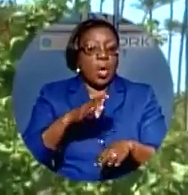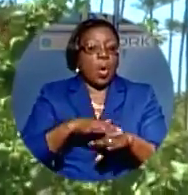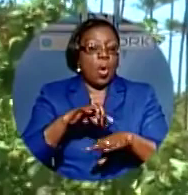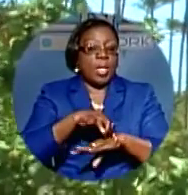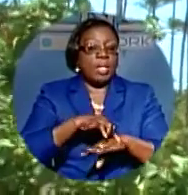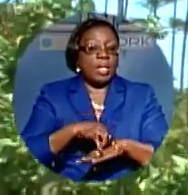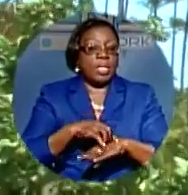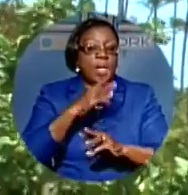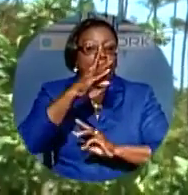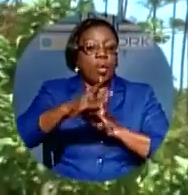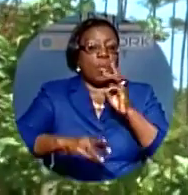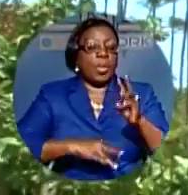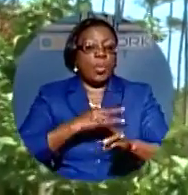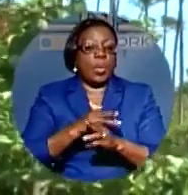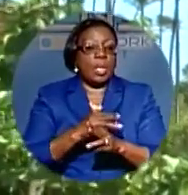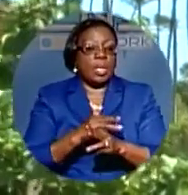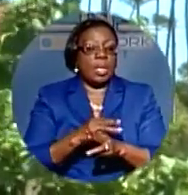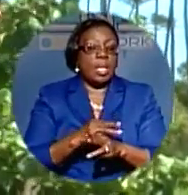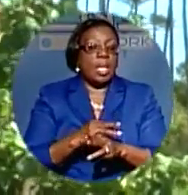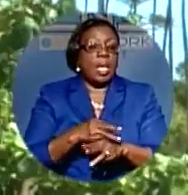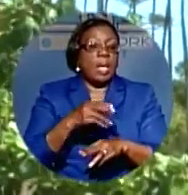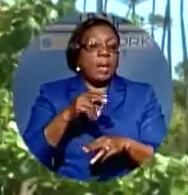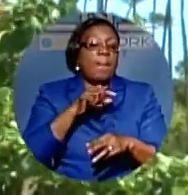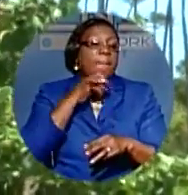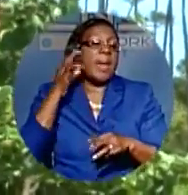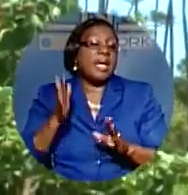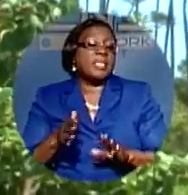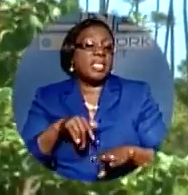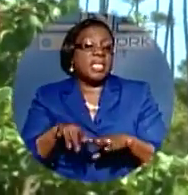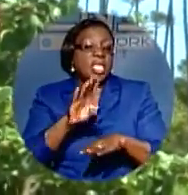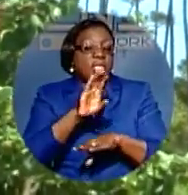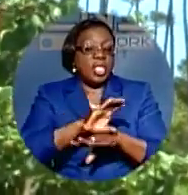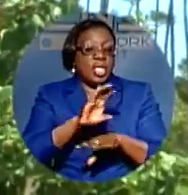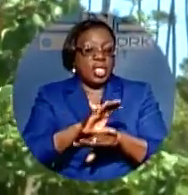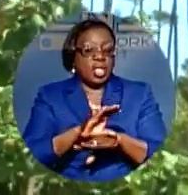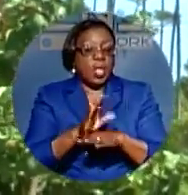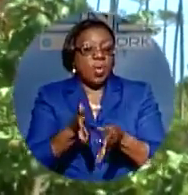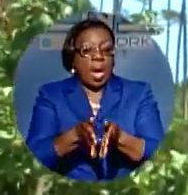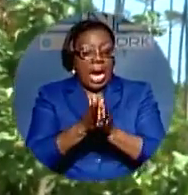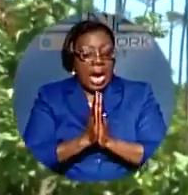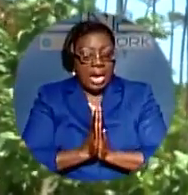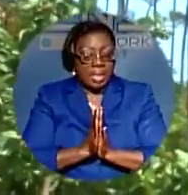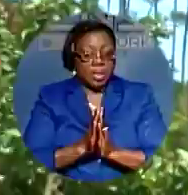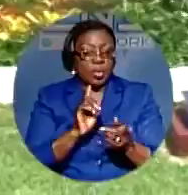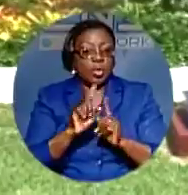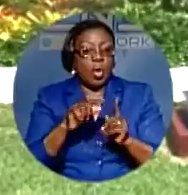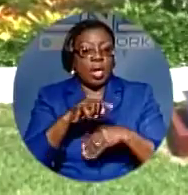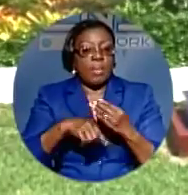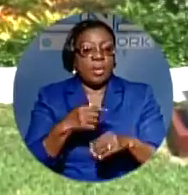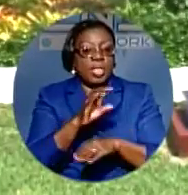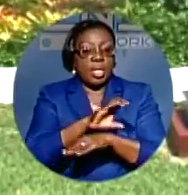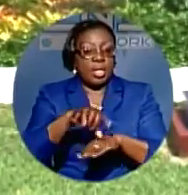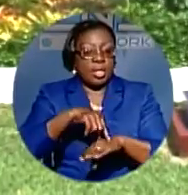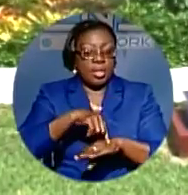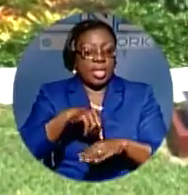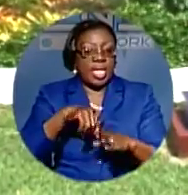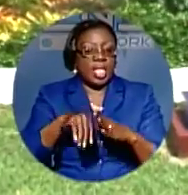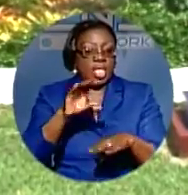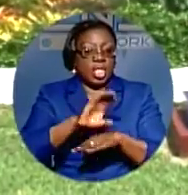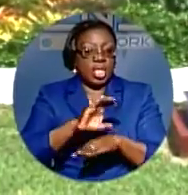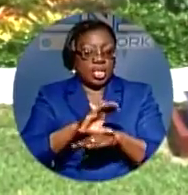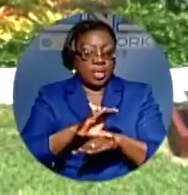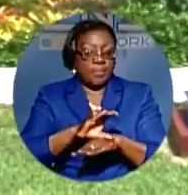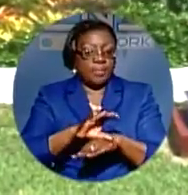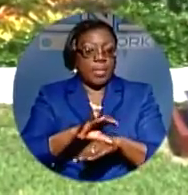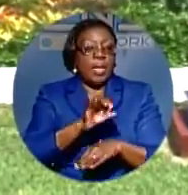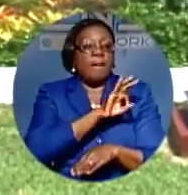religious leaders were encouraged to share messages that raised public consciousness and appreciation for the environment. Ferguson, who is also a